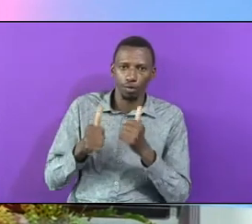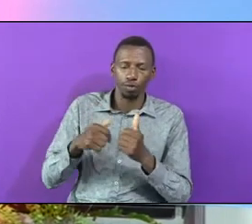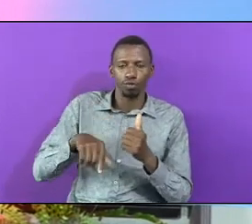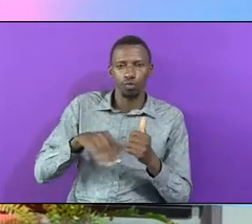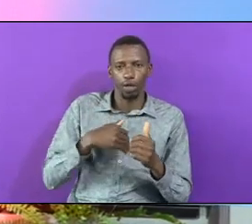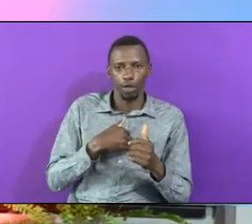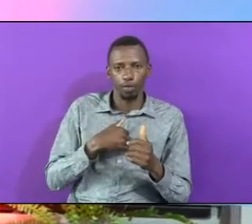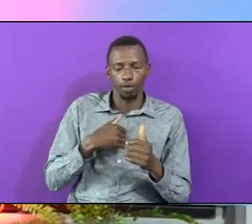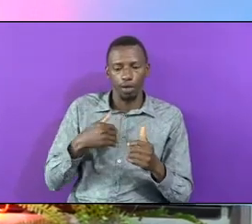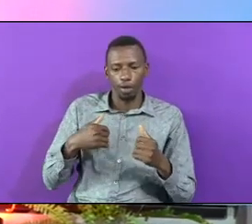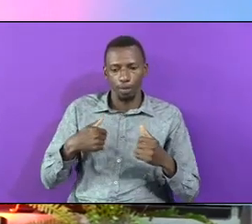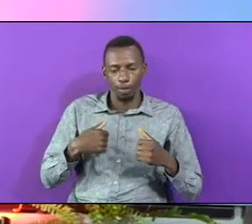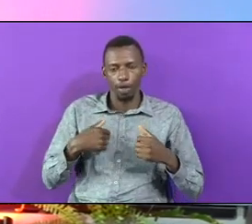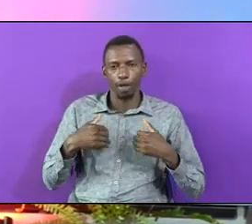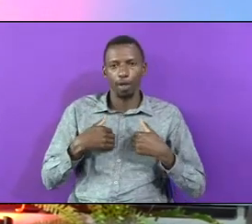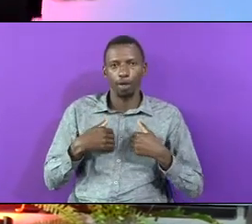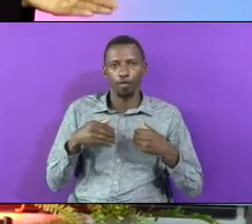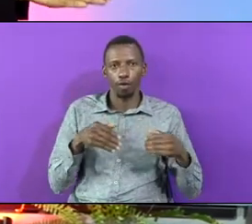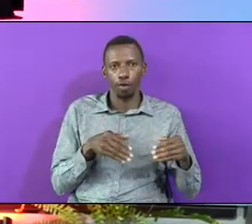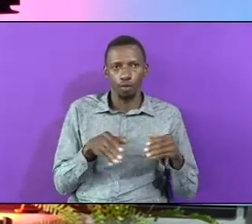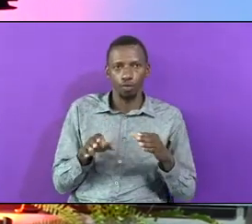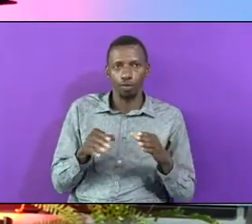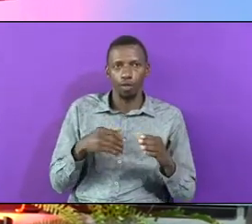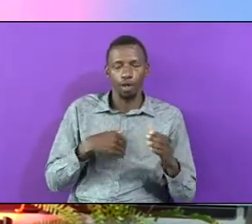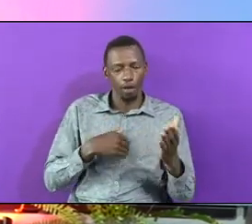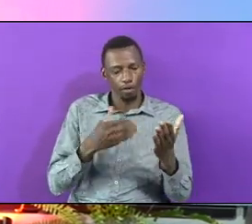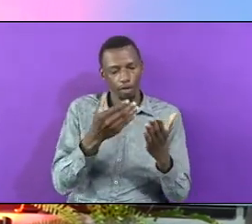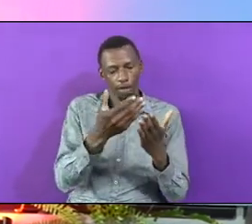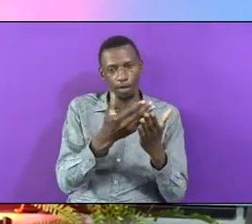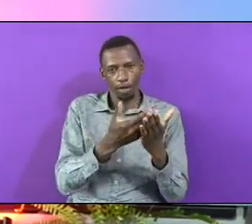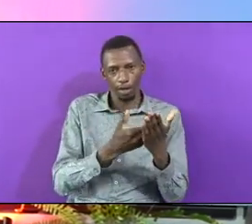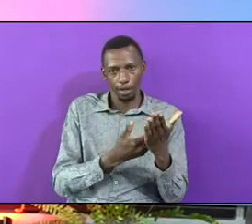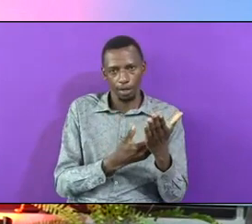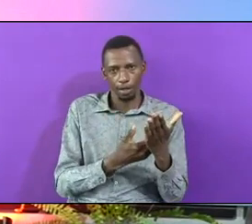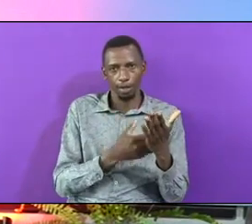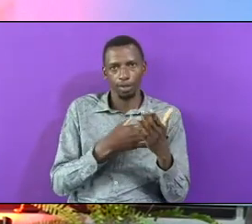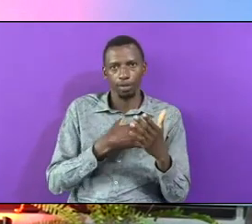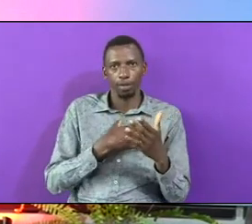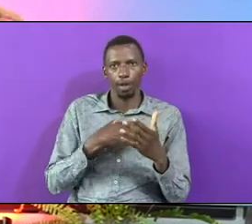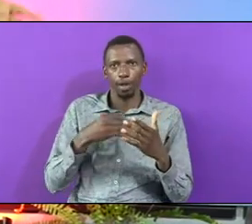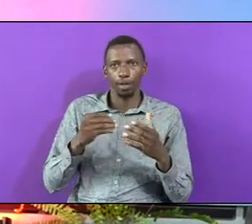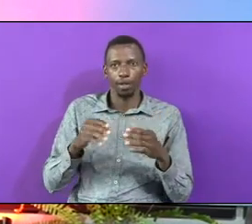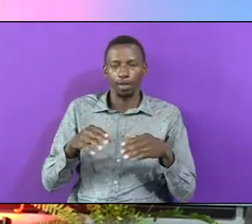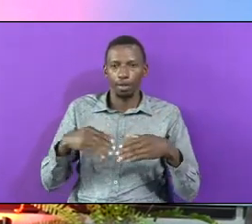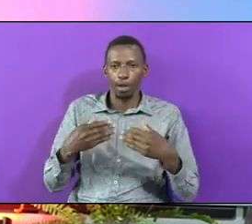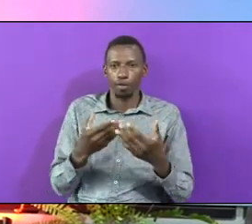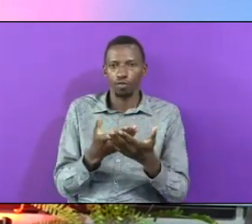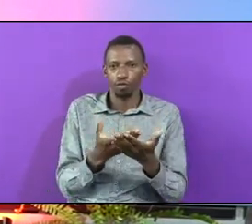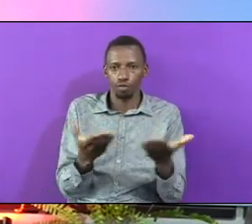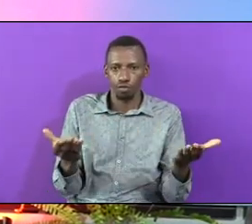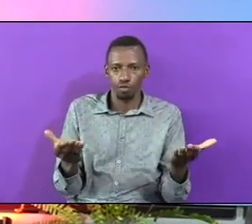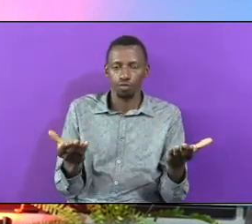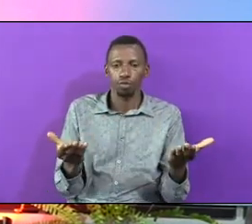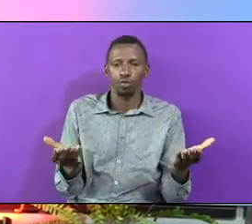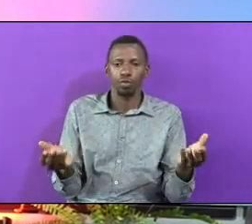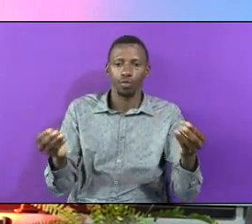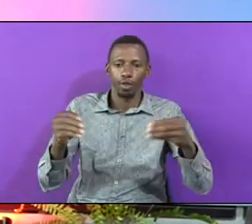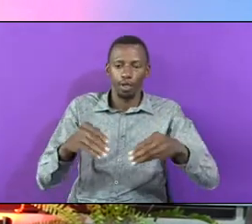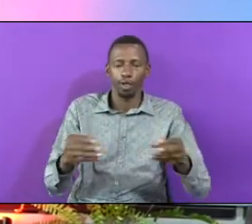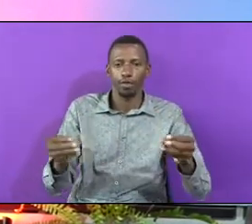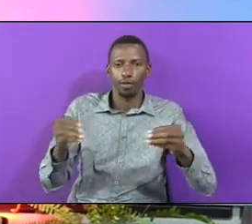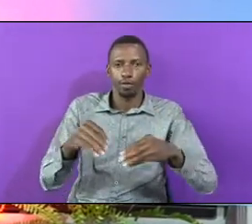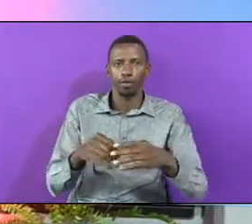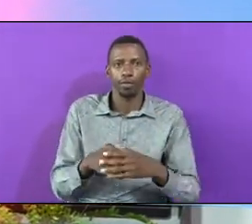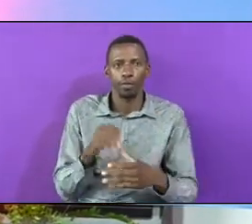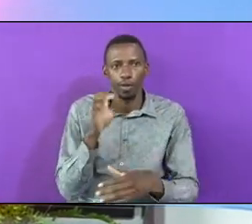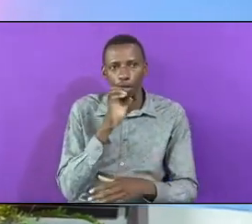I Had The Privilege Of Having The List And How We Were Giving Elder Ken Tom